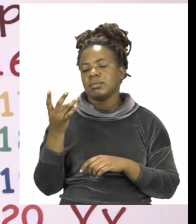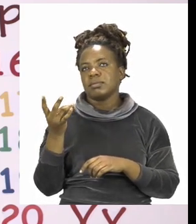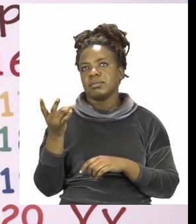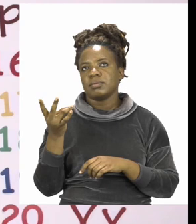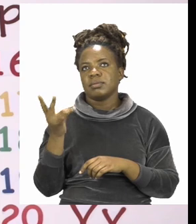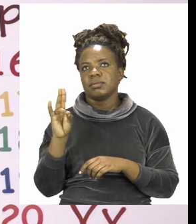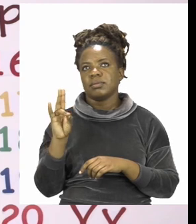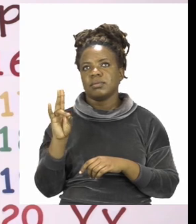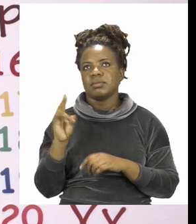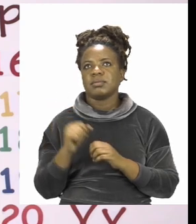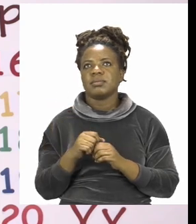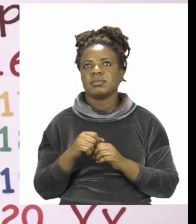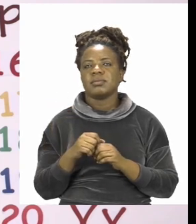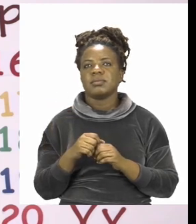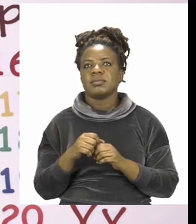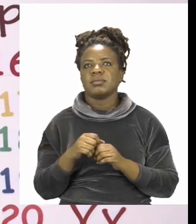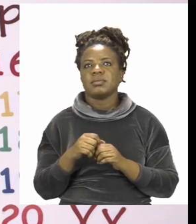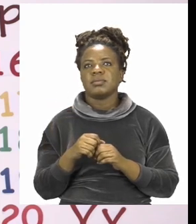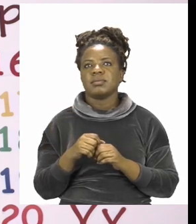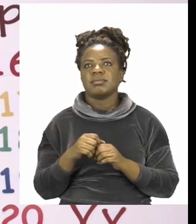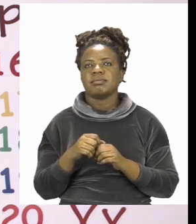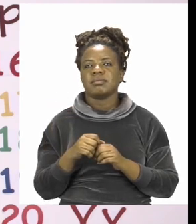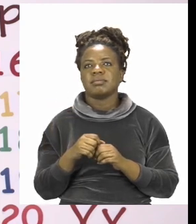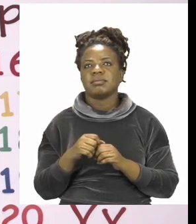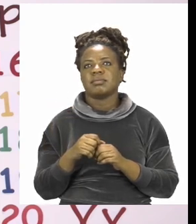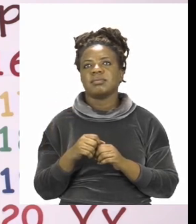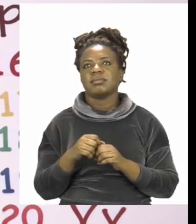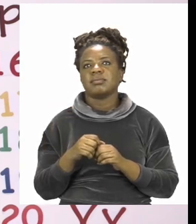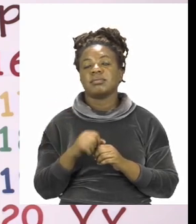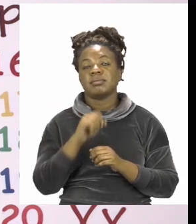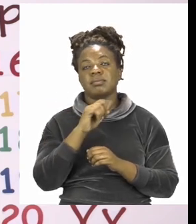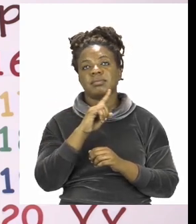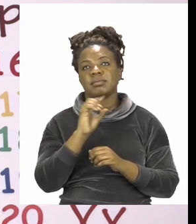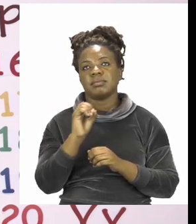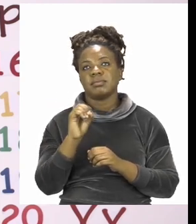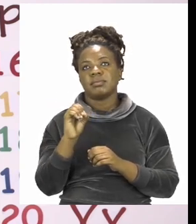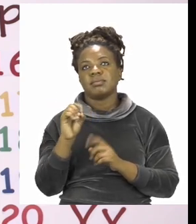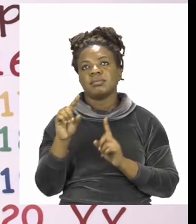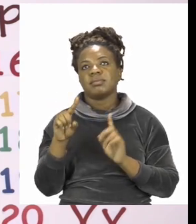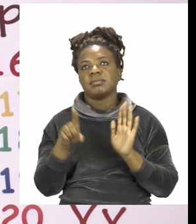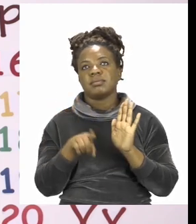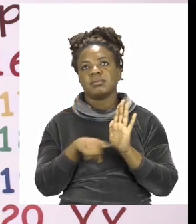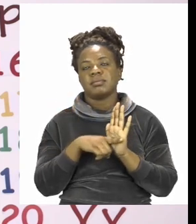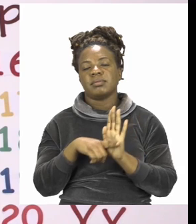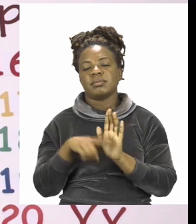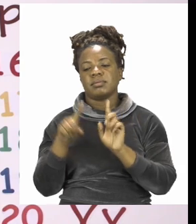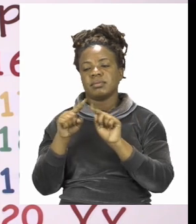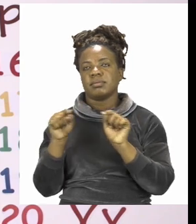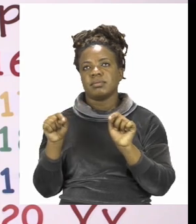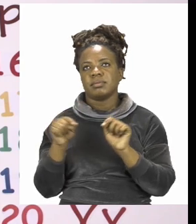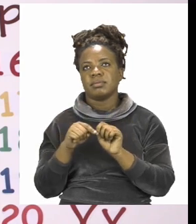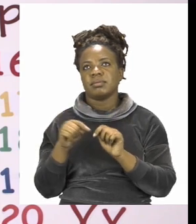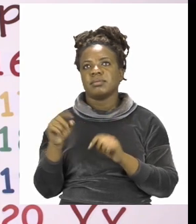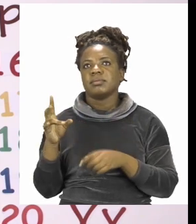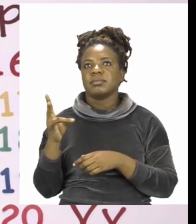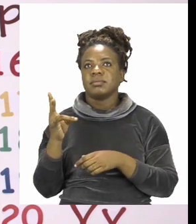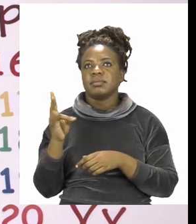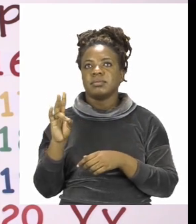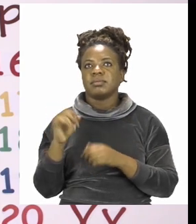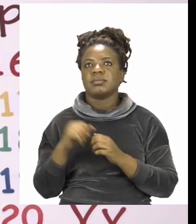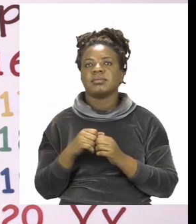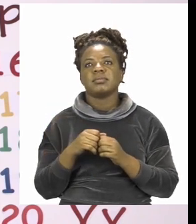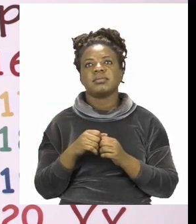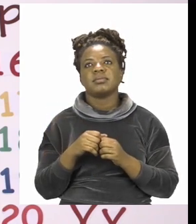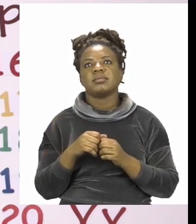This is a minus sign. So what do we have to do? Well, we're going to do the same